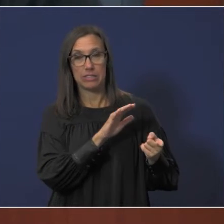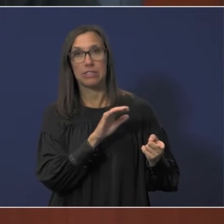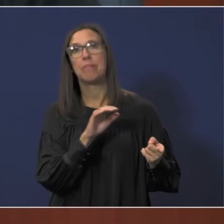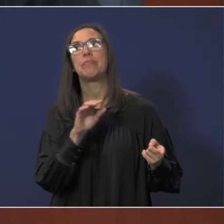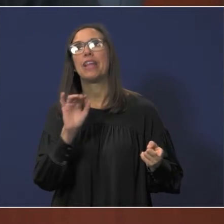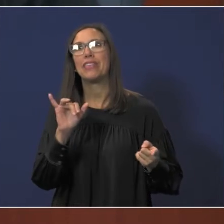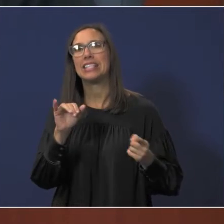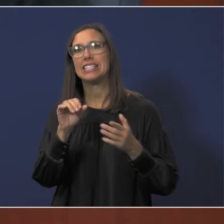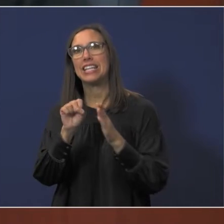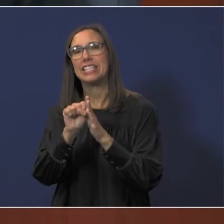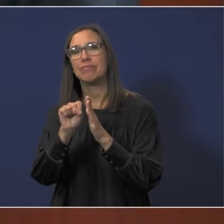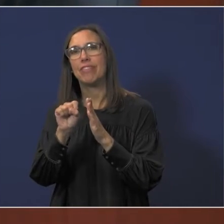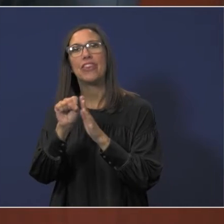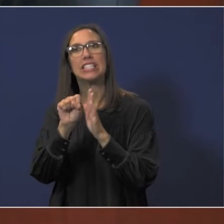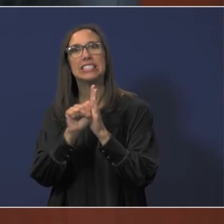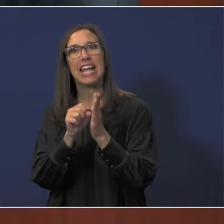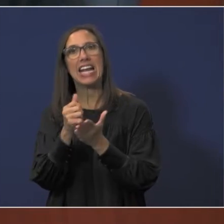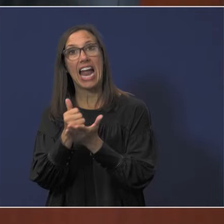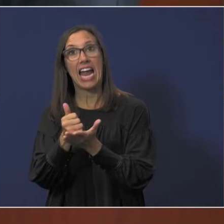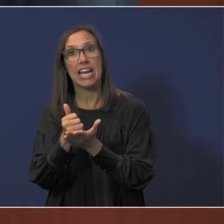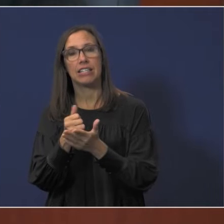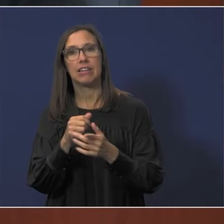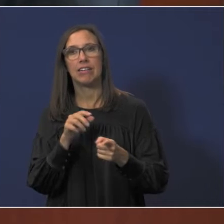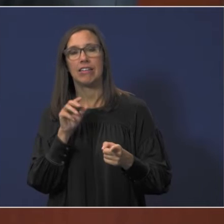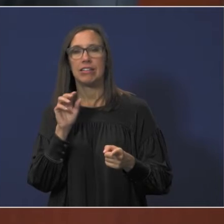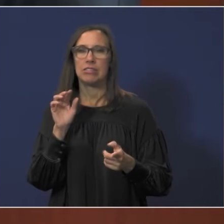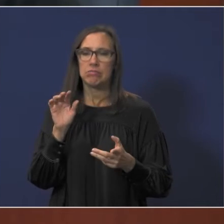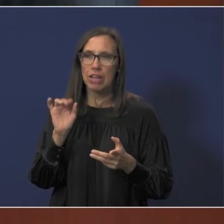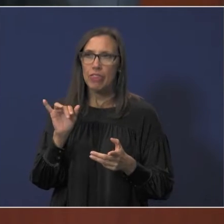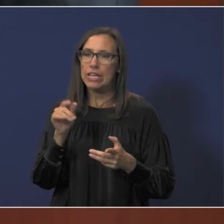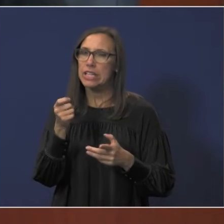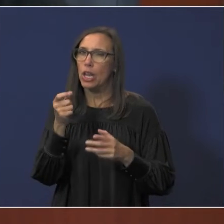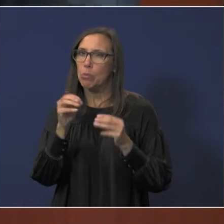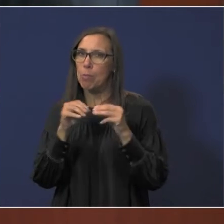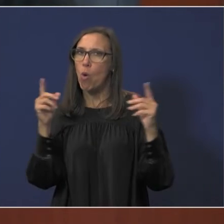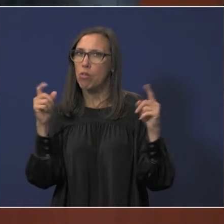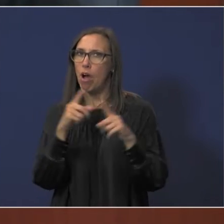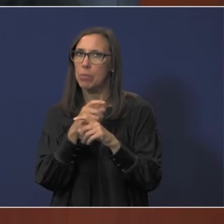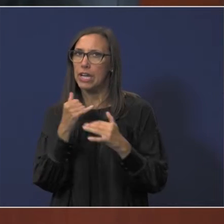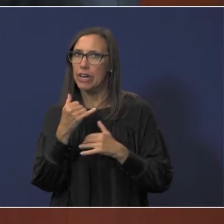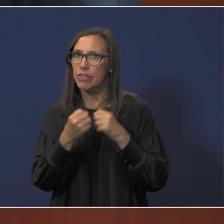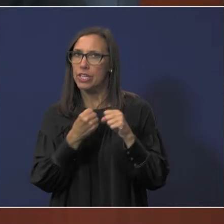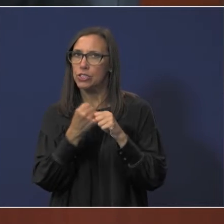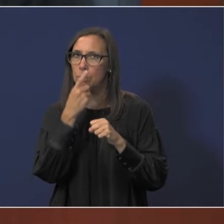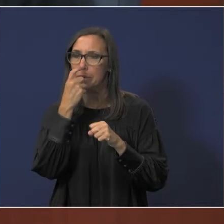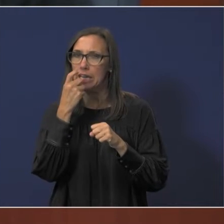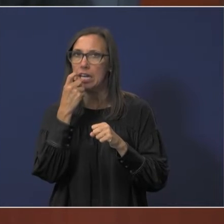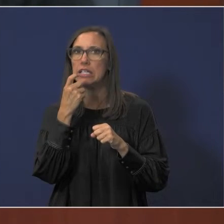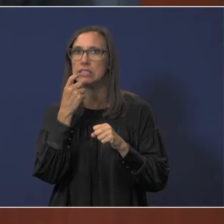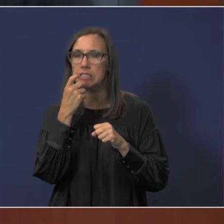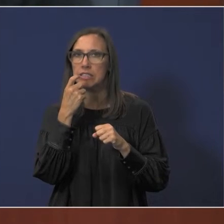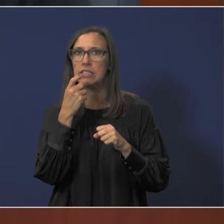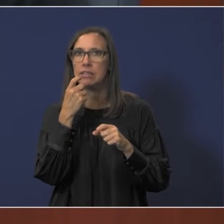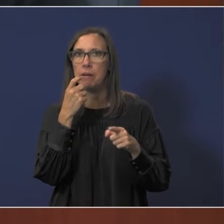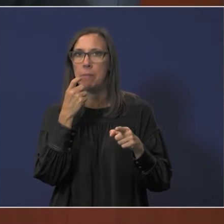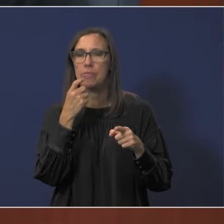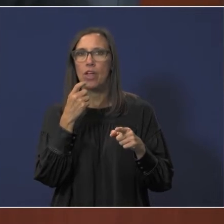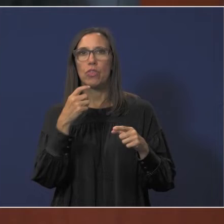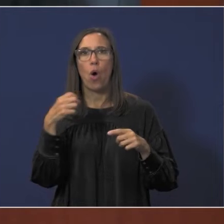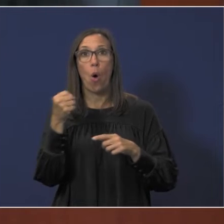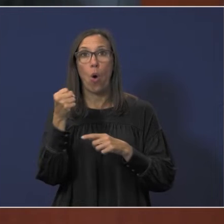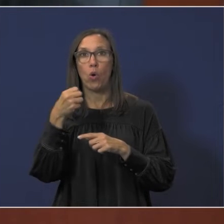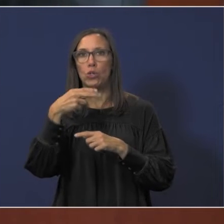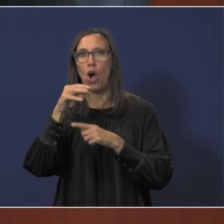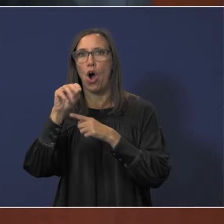state aid accrual and that one was a little more complicated this year because of taking into account the hold harmless